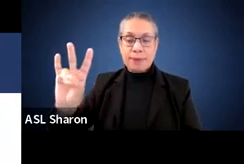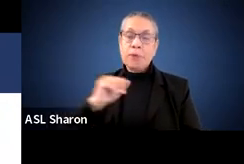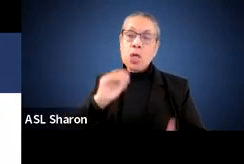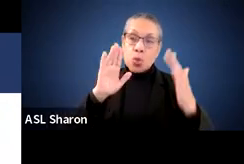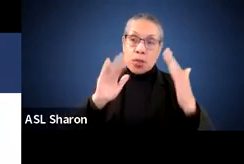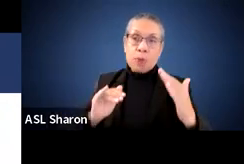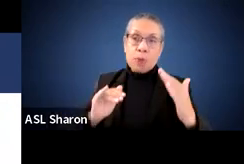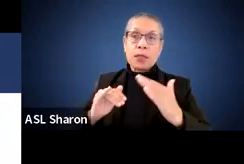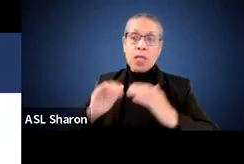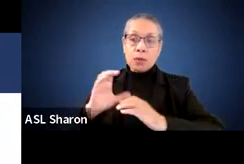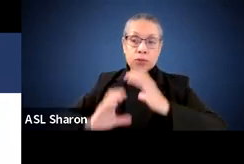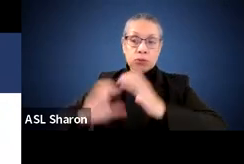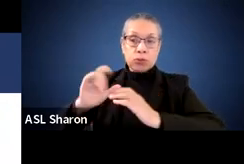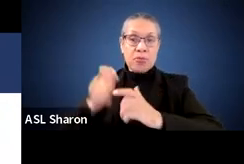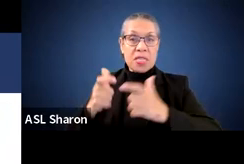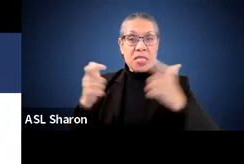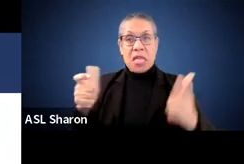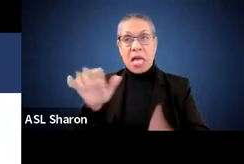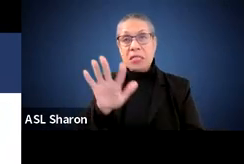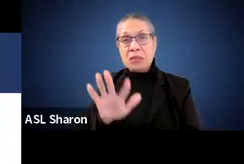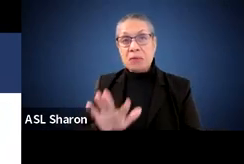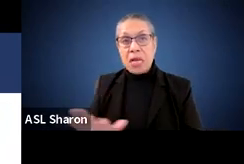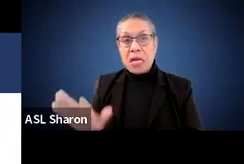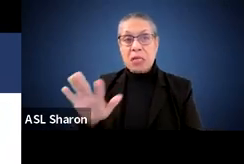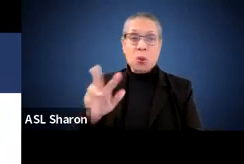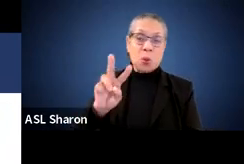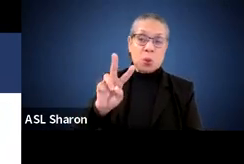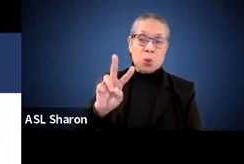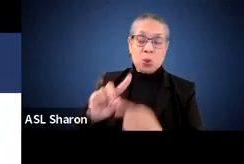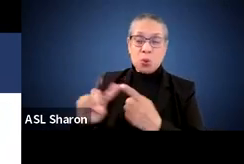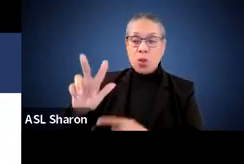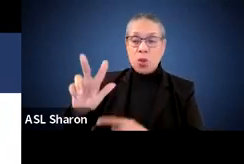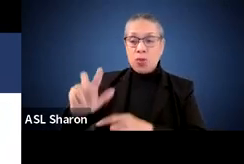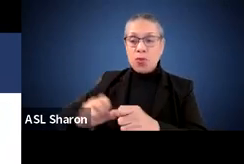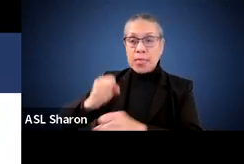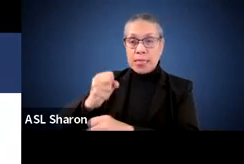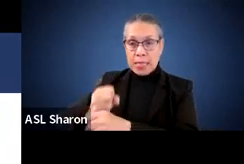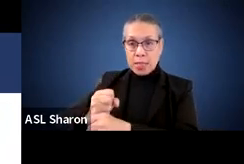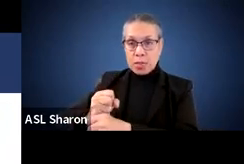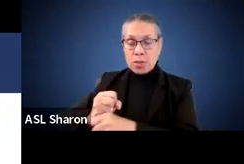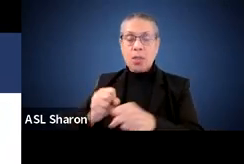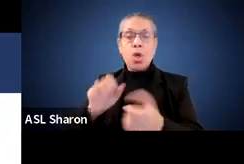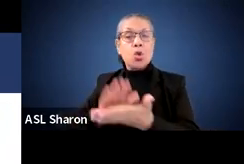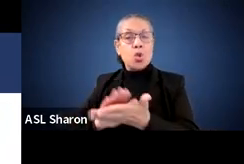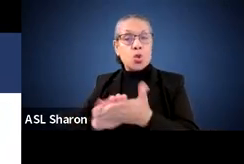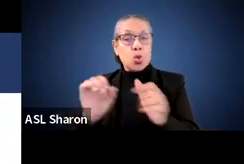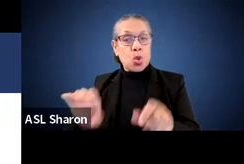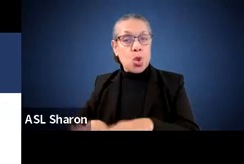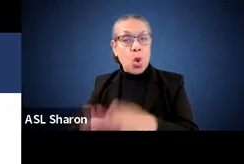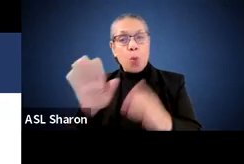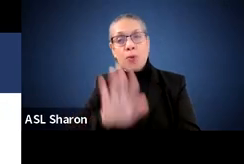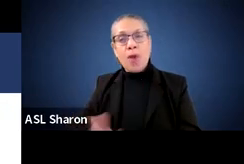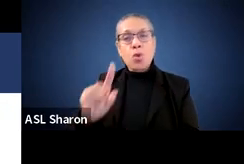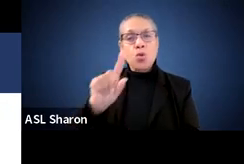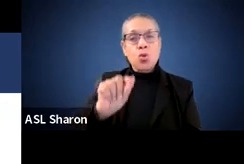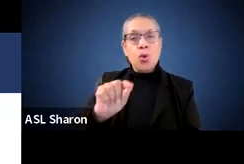construction duration for a project of this size is likely two to three years, with the potential school opening for 2029